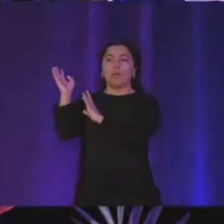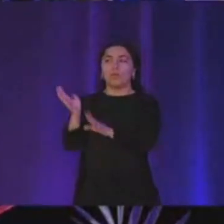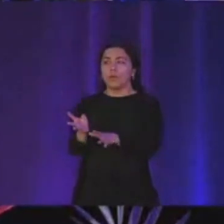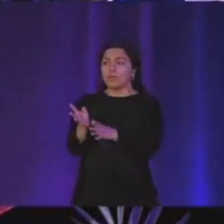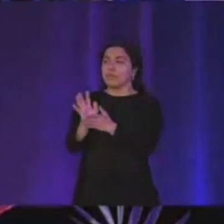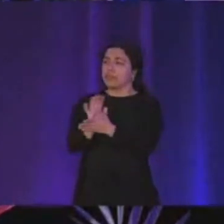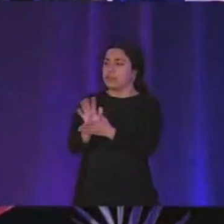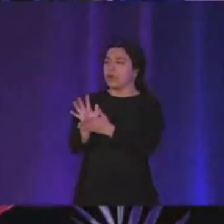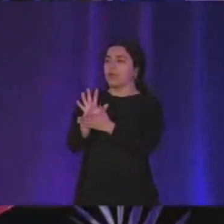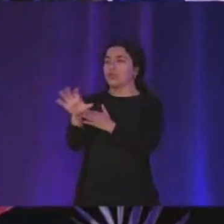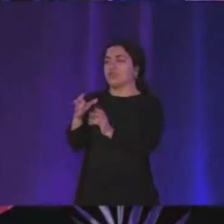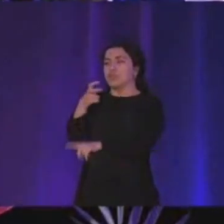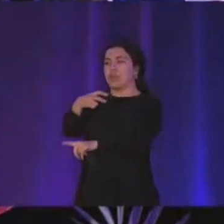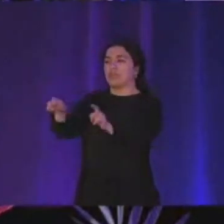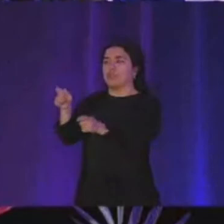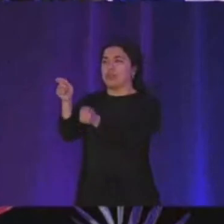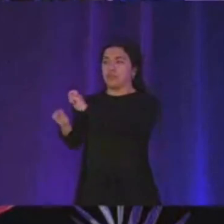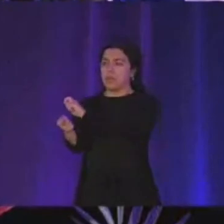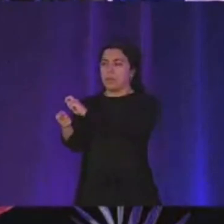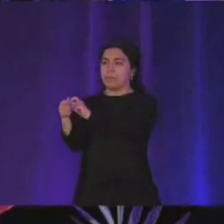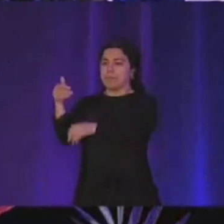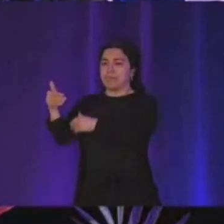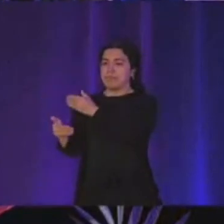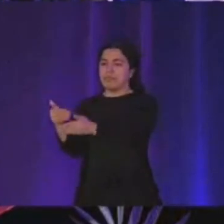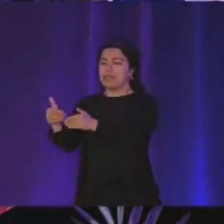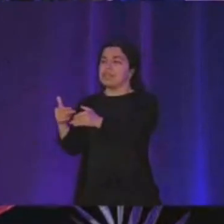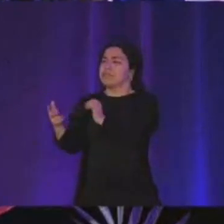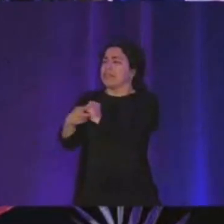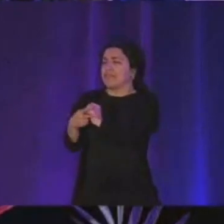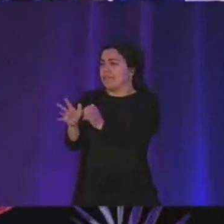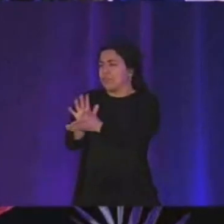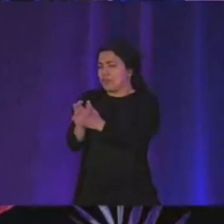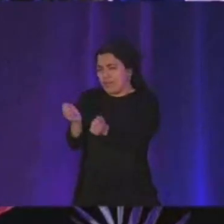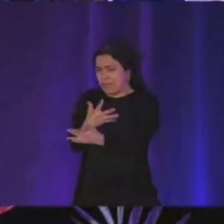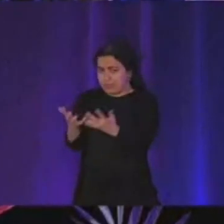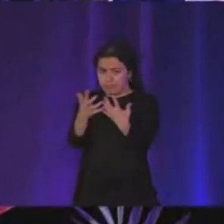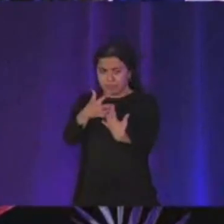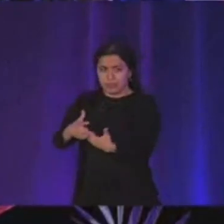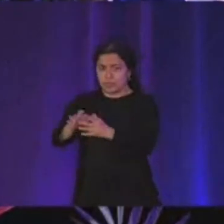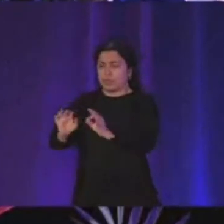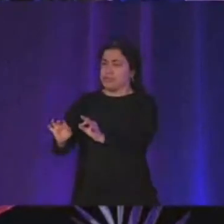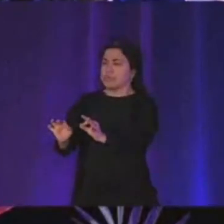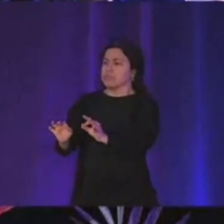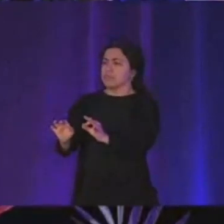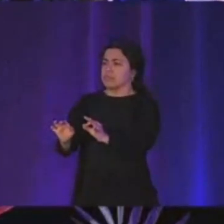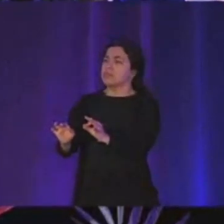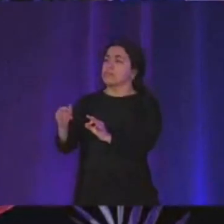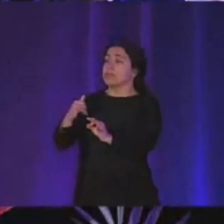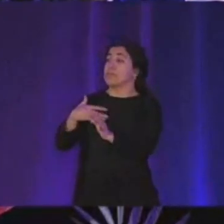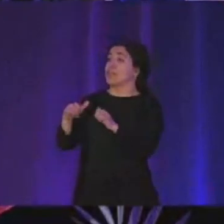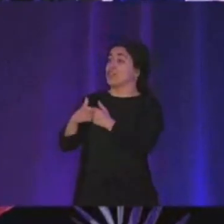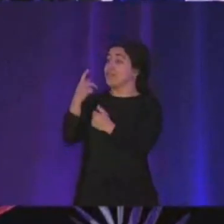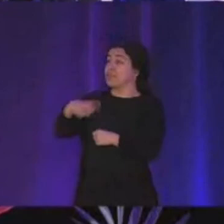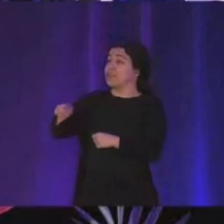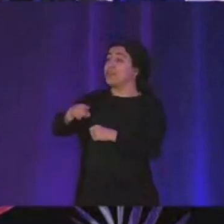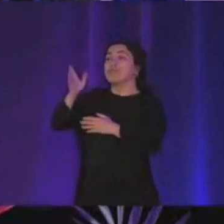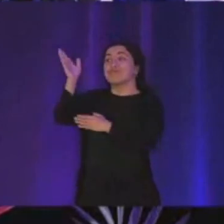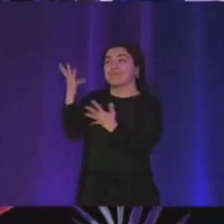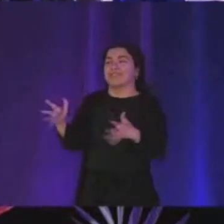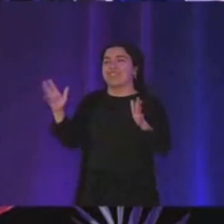video transform steps and like save the video and like everything just works so this is my challenge to you and this is the end of my video thank you